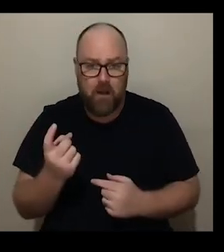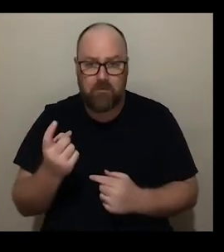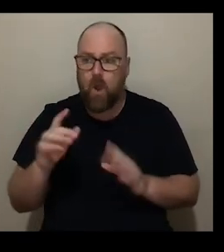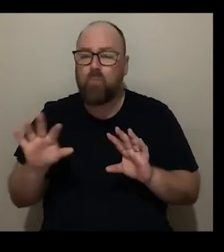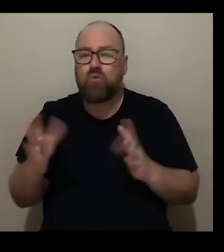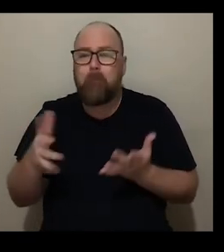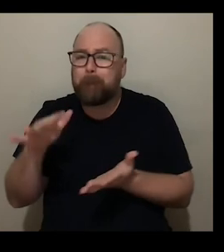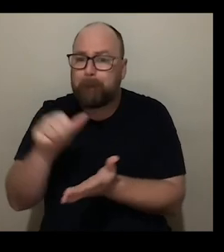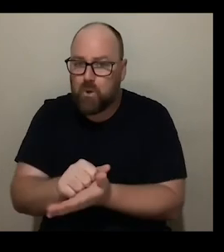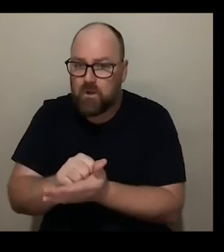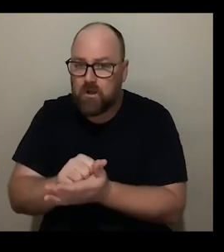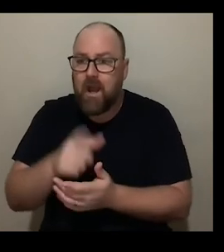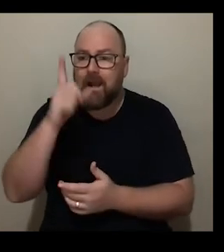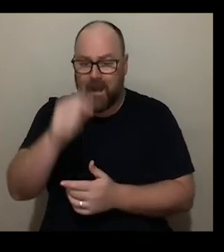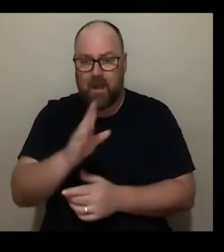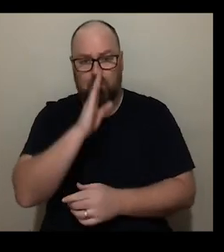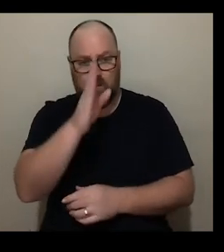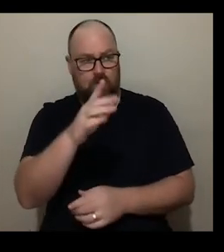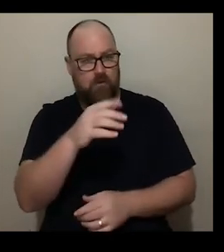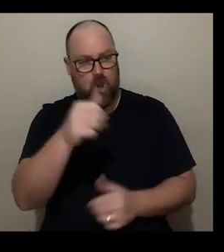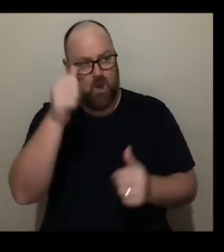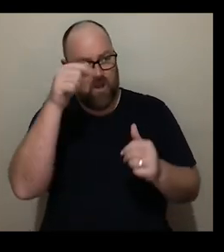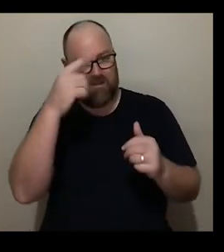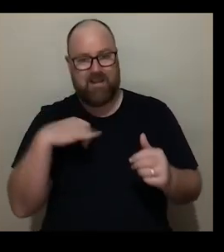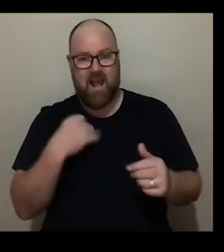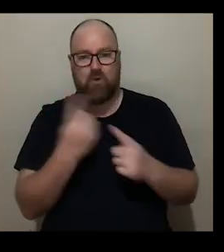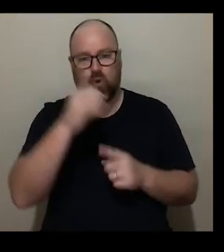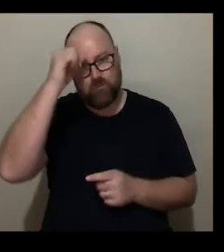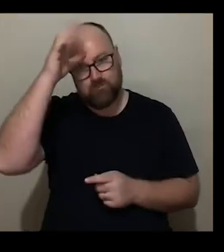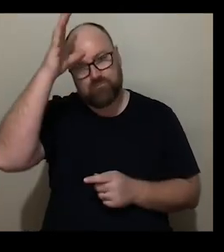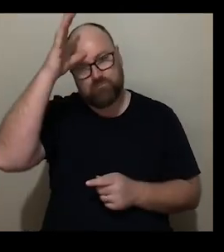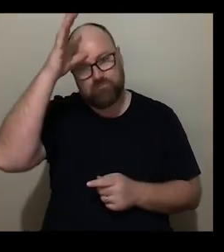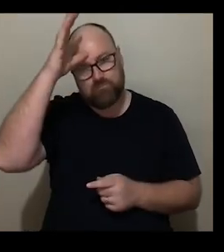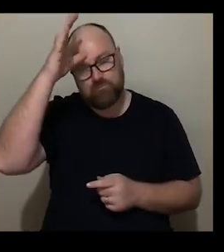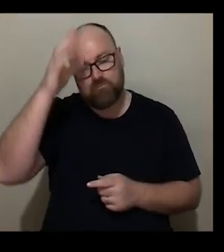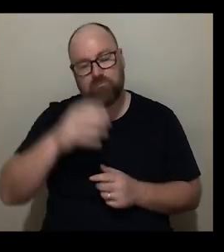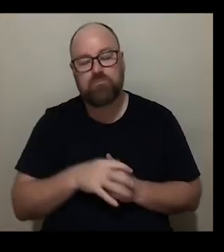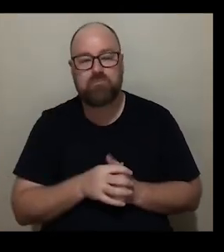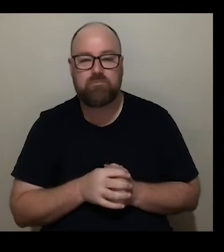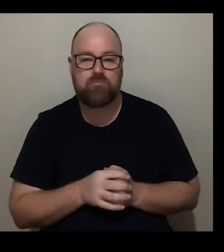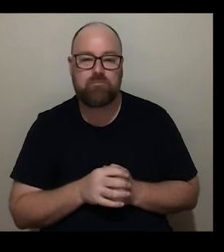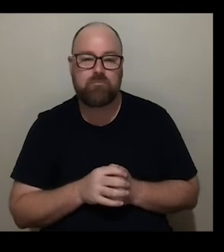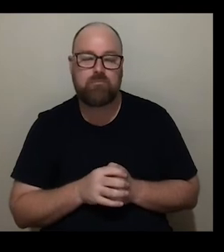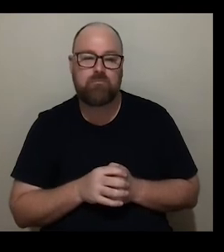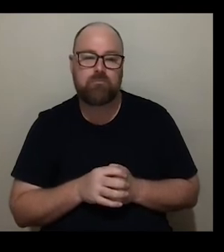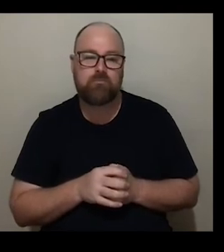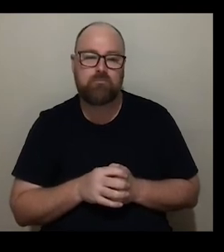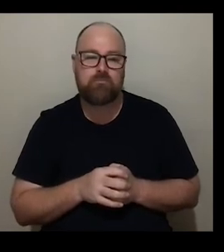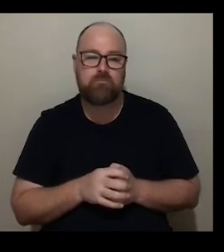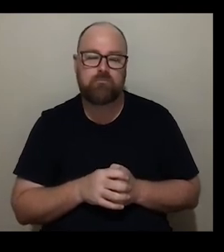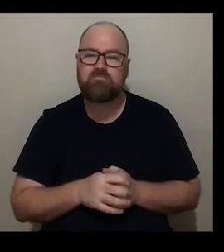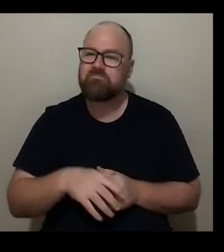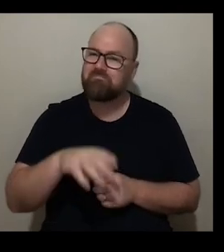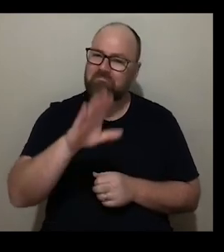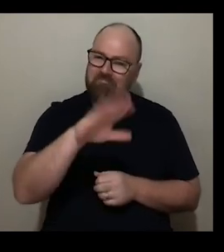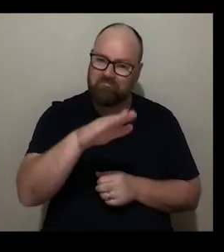will be able to link up with a member of staff who works at the gallery for some kind of engagement opportunity how